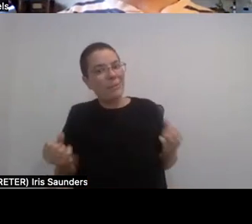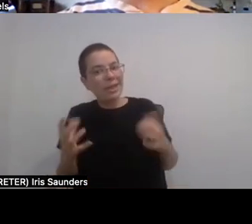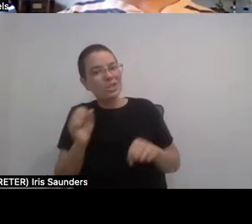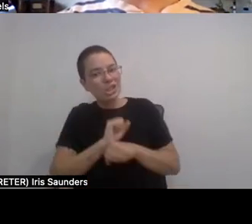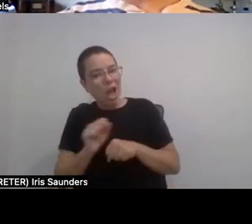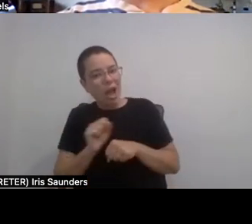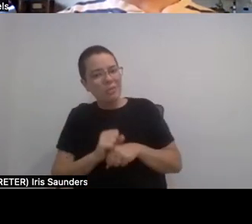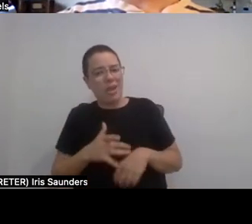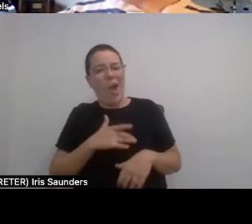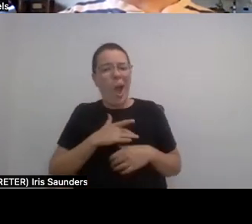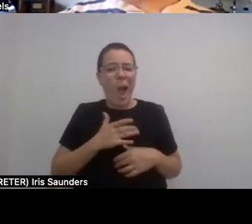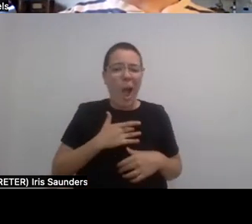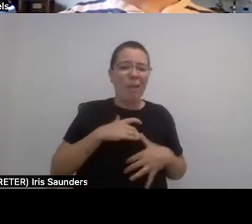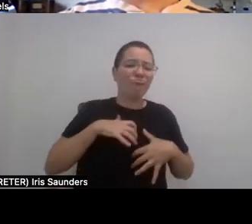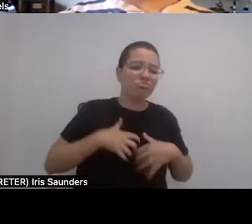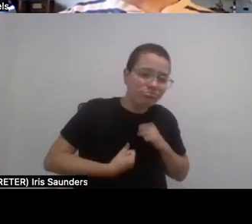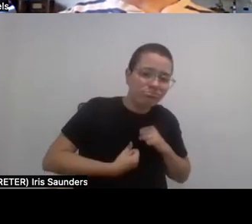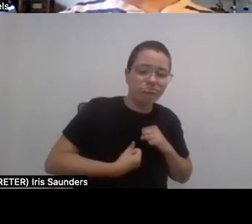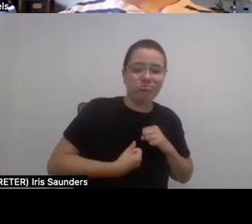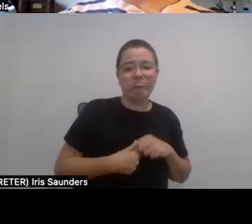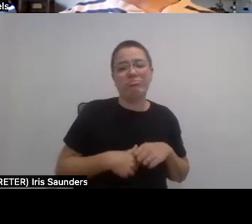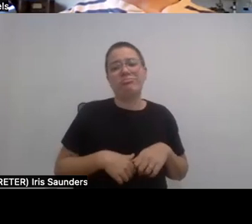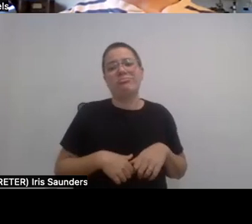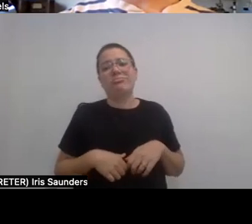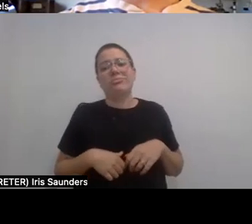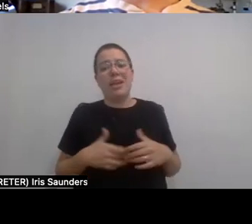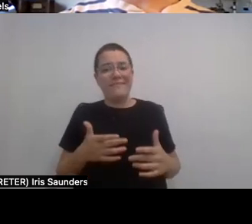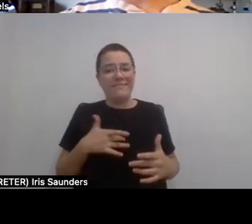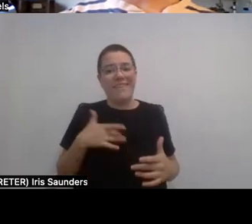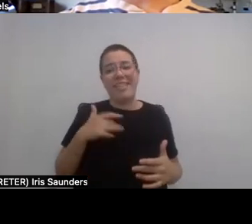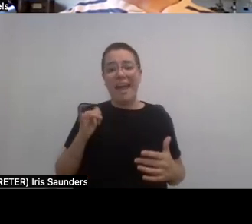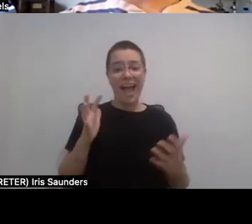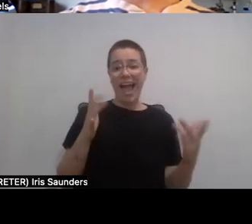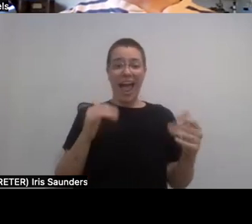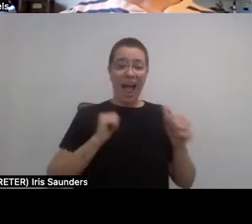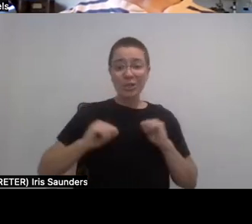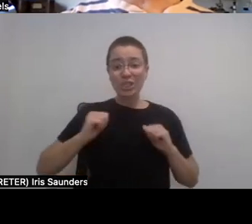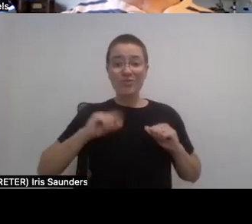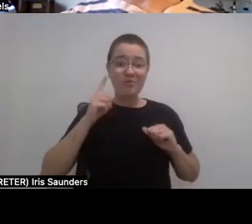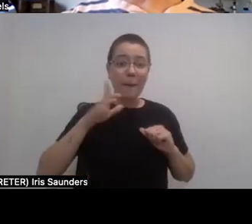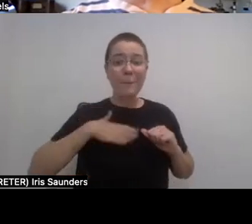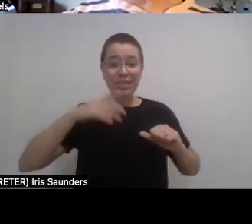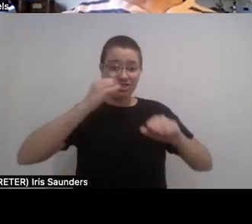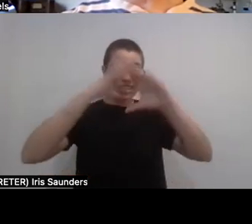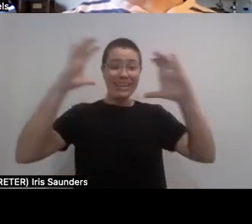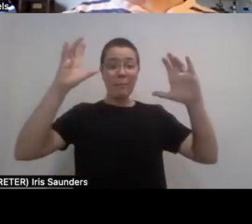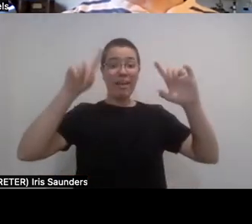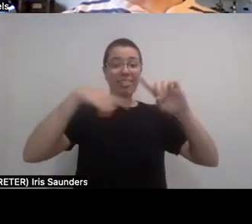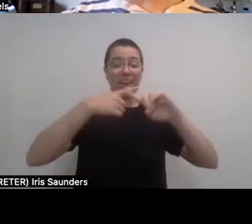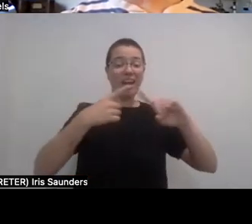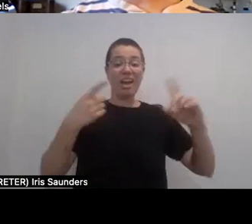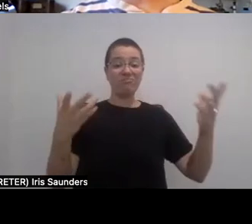so many times where I was like, this is my dream. And it just didn't work out, you know, and that's that's part of the